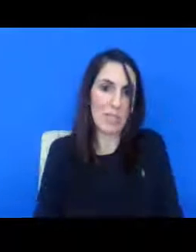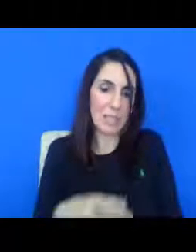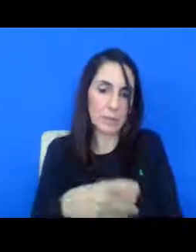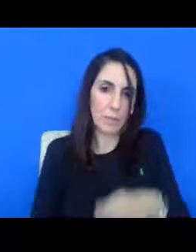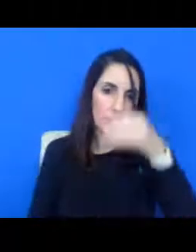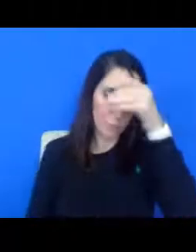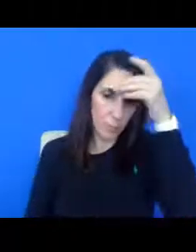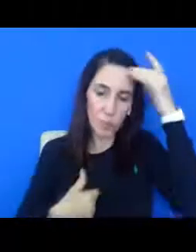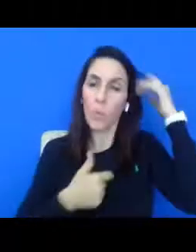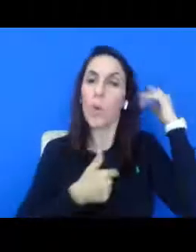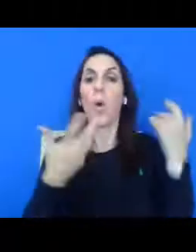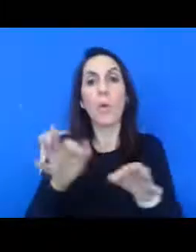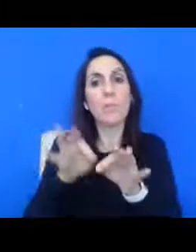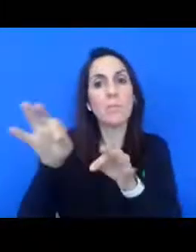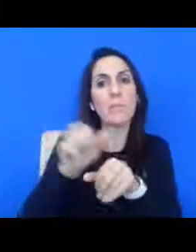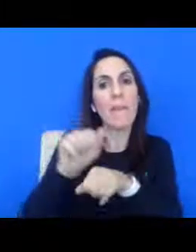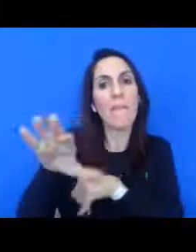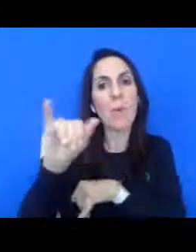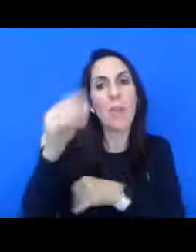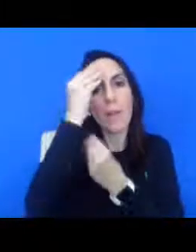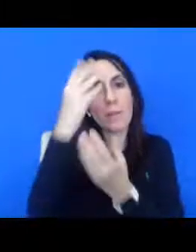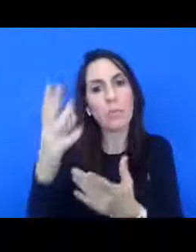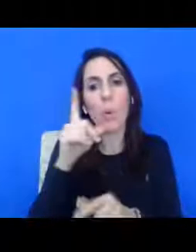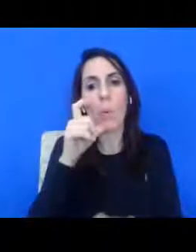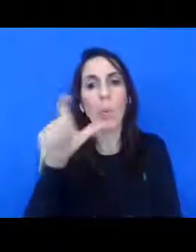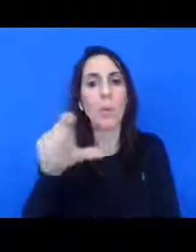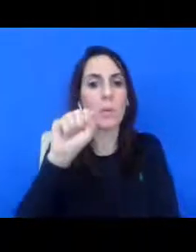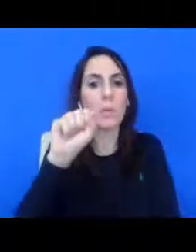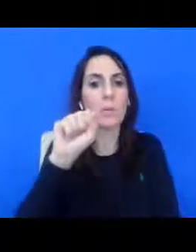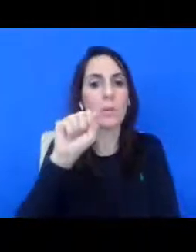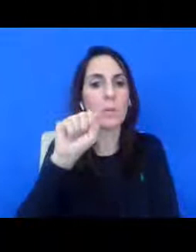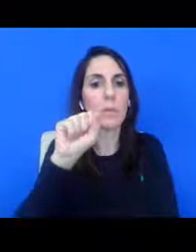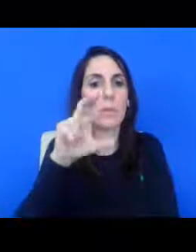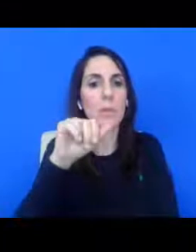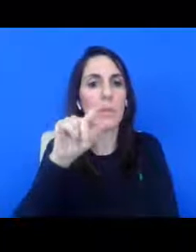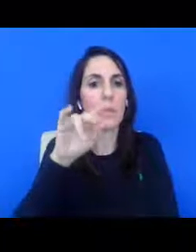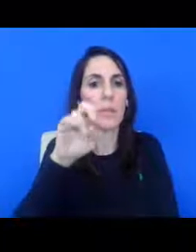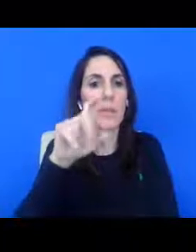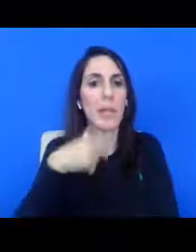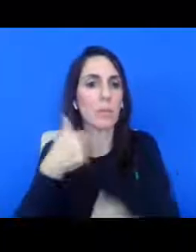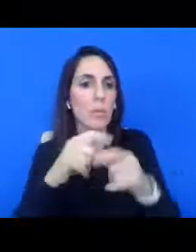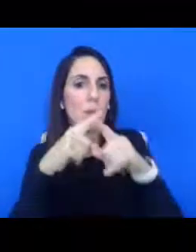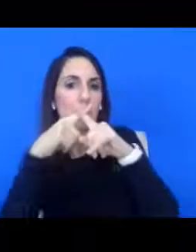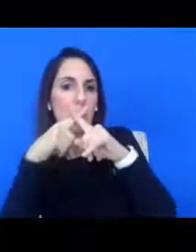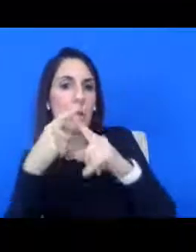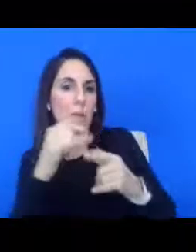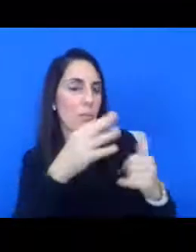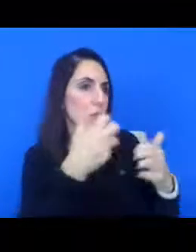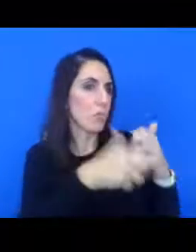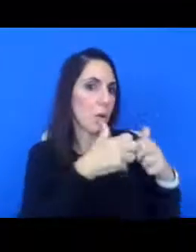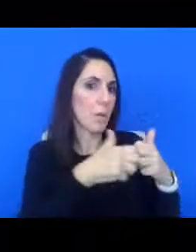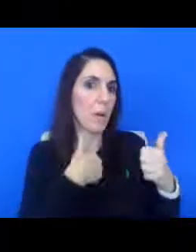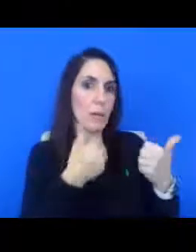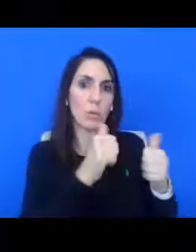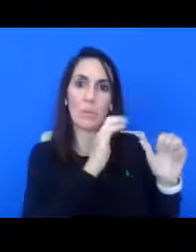and we did forward the information to, um, still try and, um, unmute her before I begin. So if you have any troubles, then I'll try and